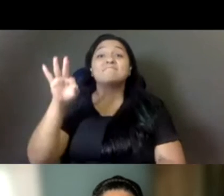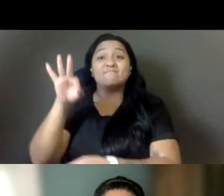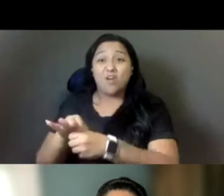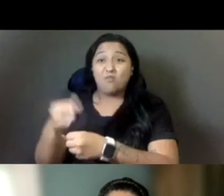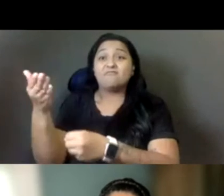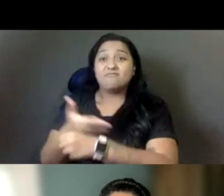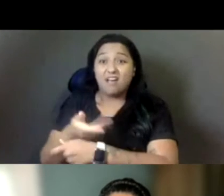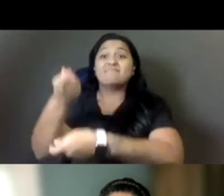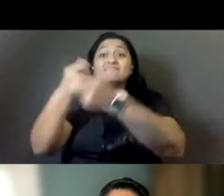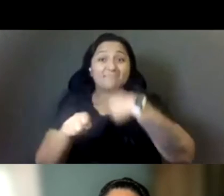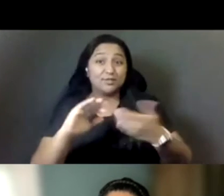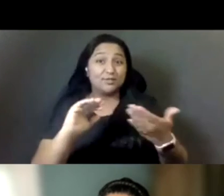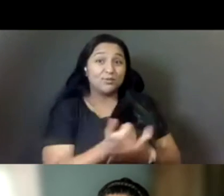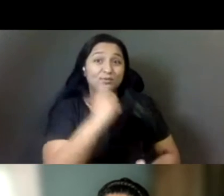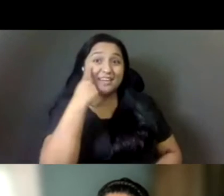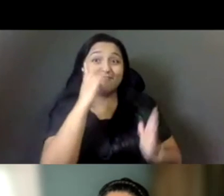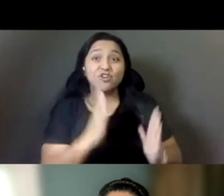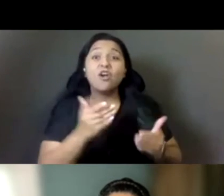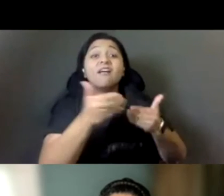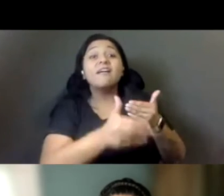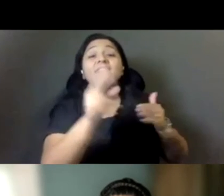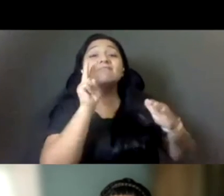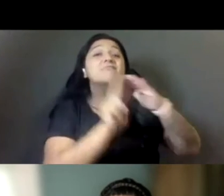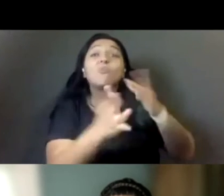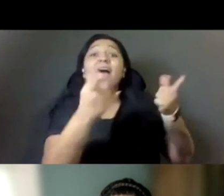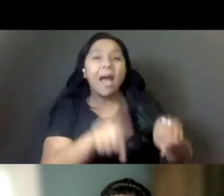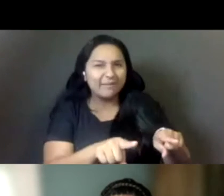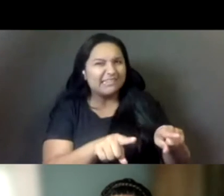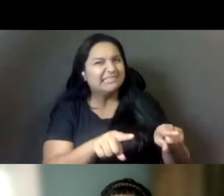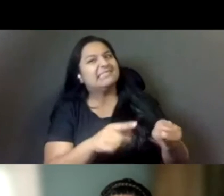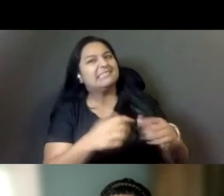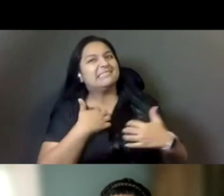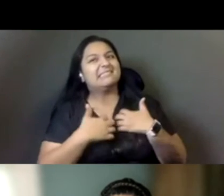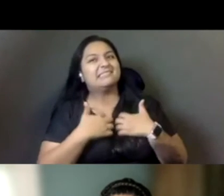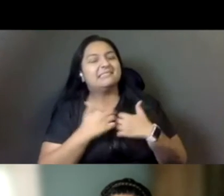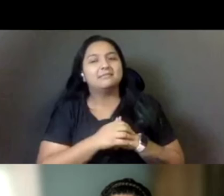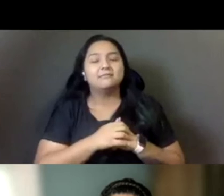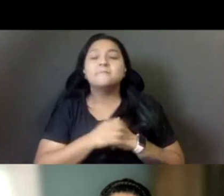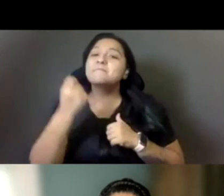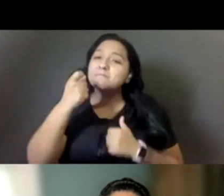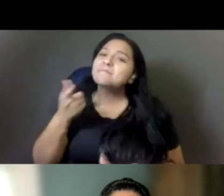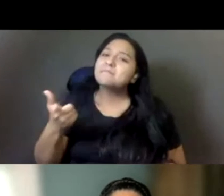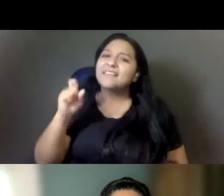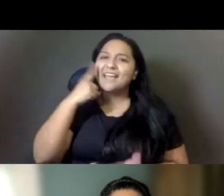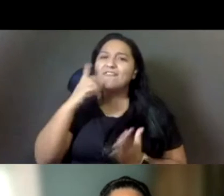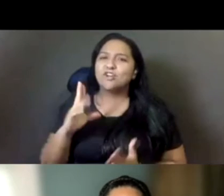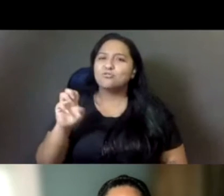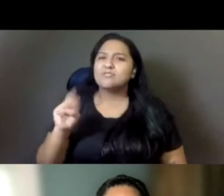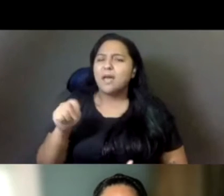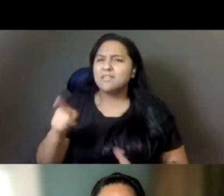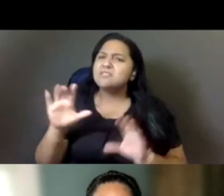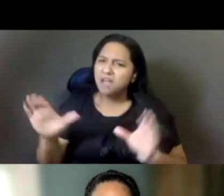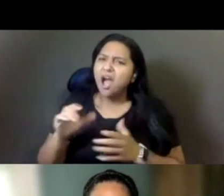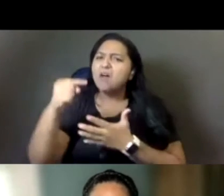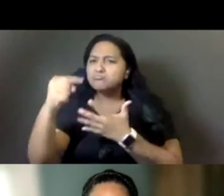galvanizes me a little bit. Um, and there are some concrete steps that he has taken, of course, for us, not enough, especially